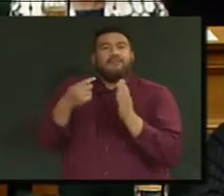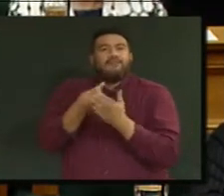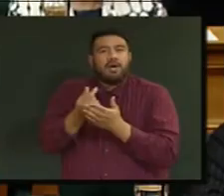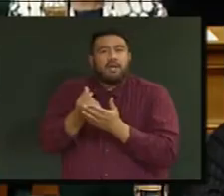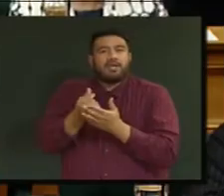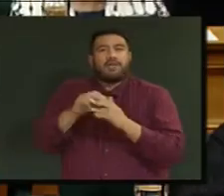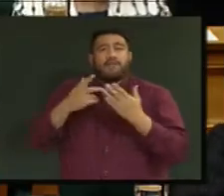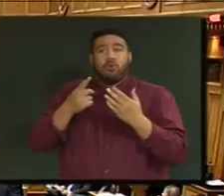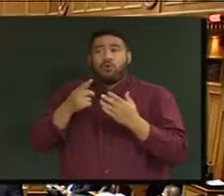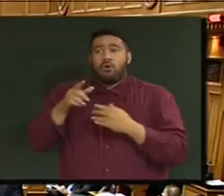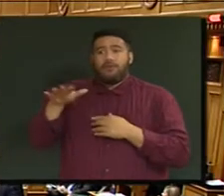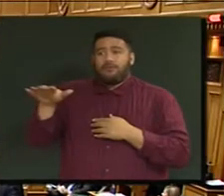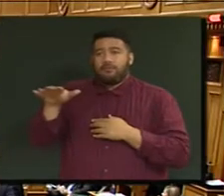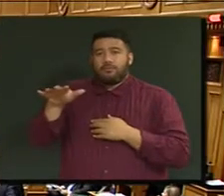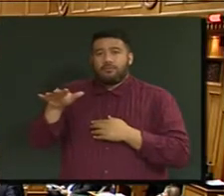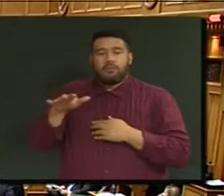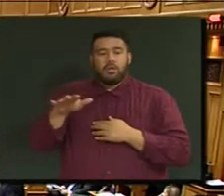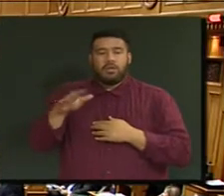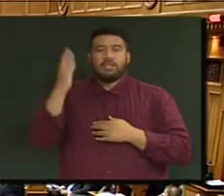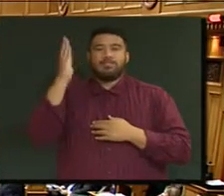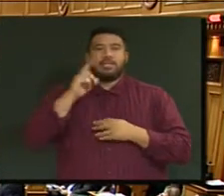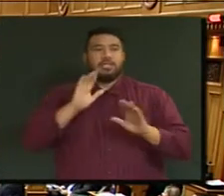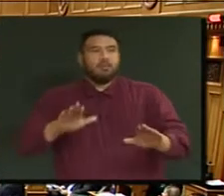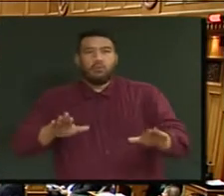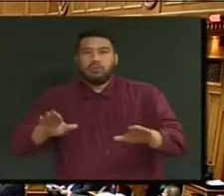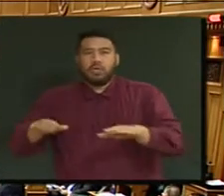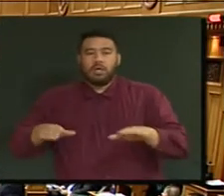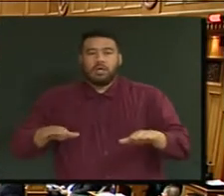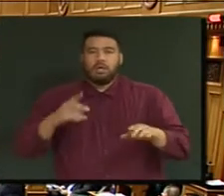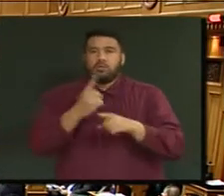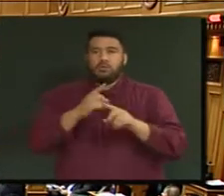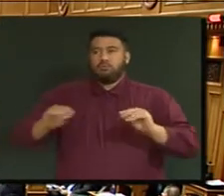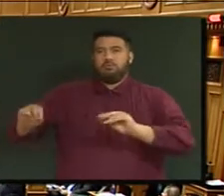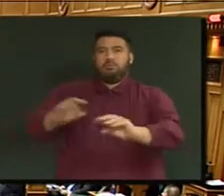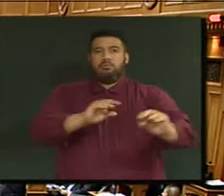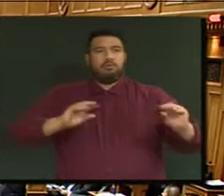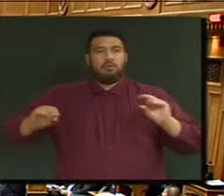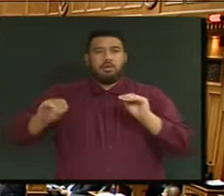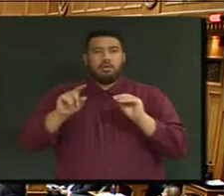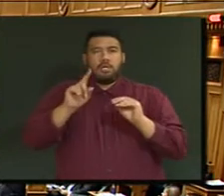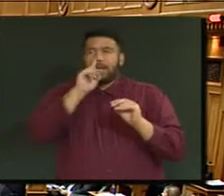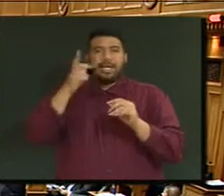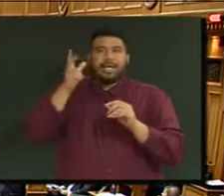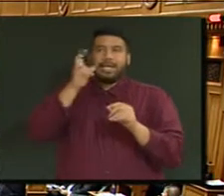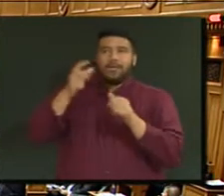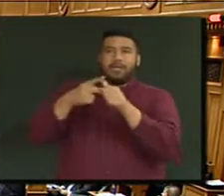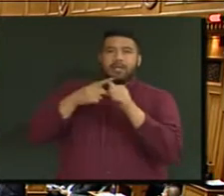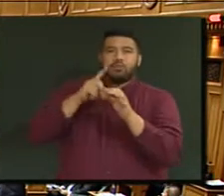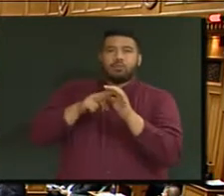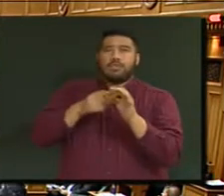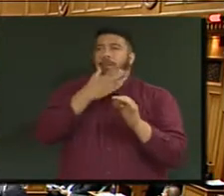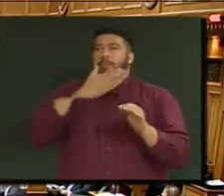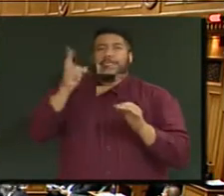-constrained... Order. Point of order. Sadly, there was such a lot of noise, I didn't hear the answer to that question. And can we have it again?